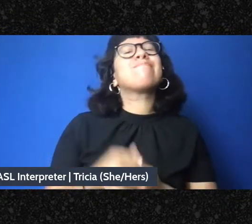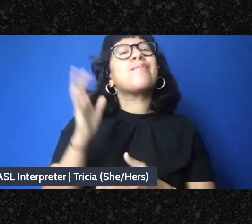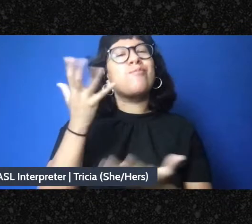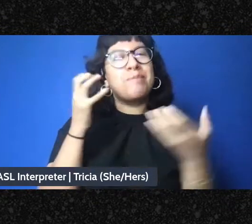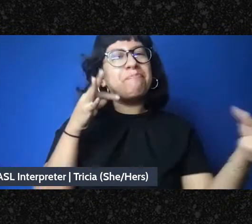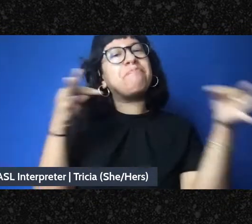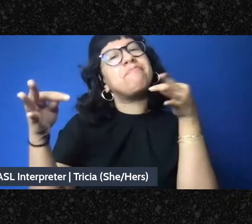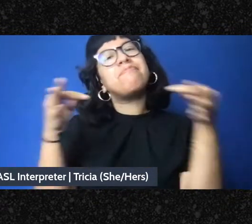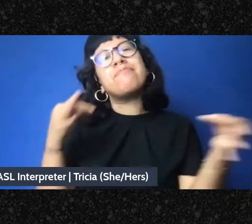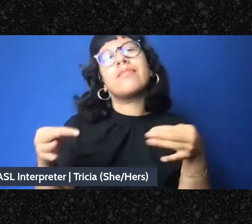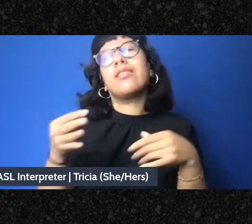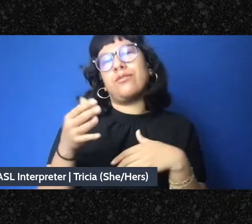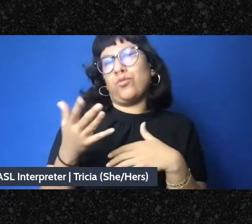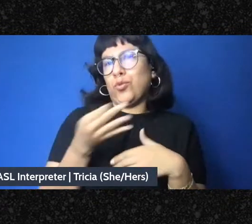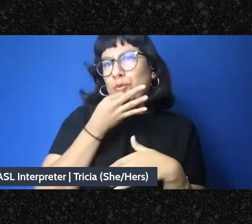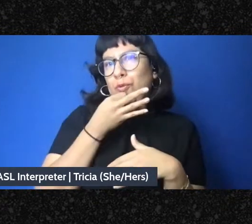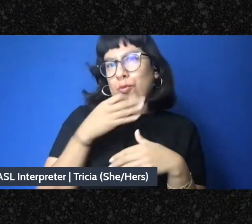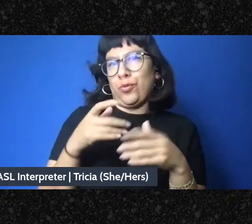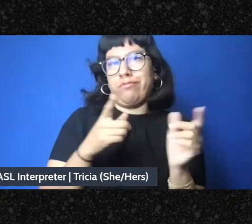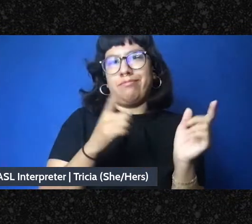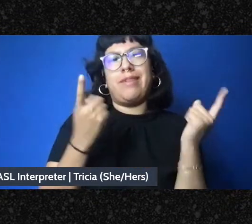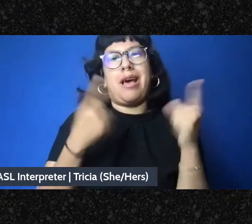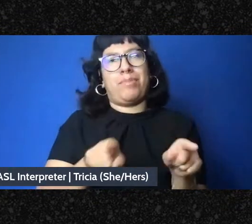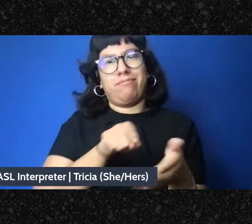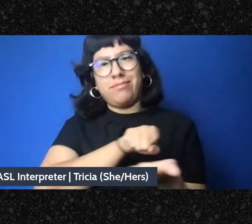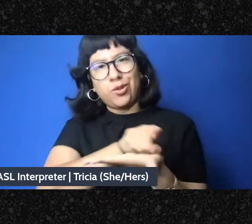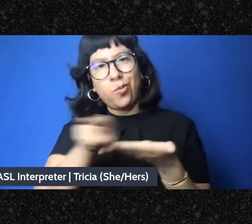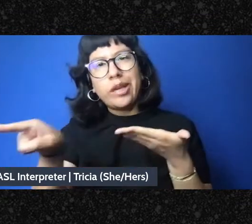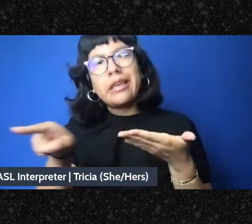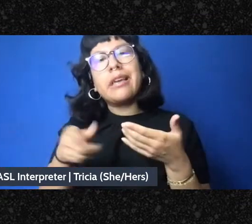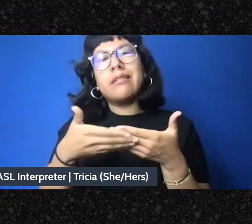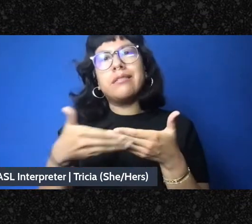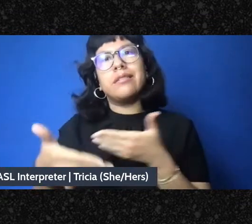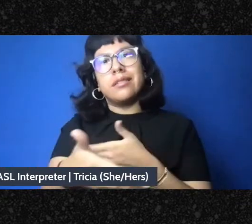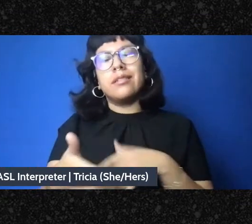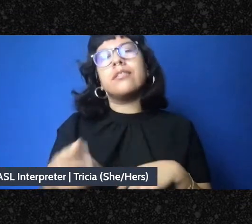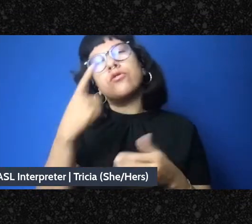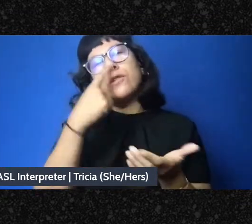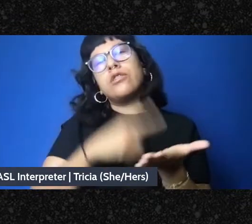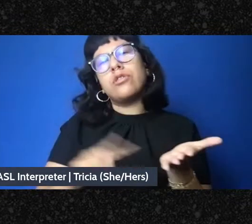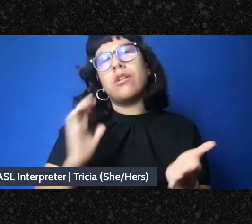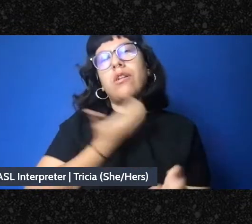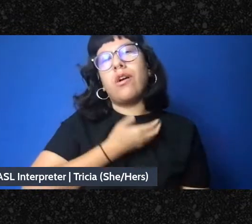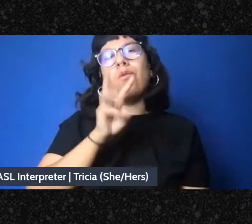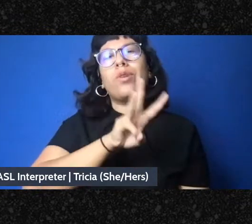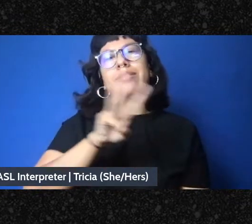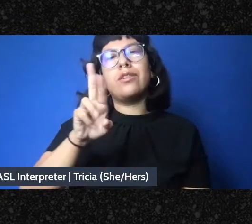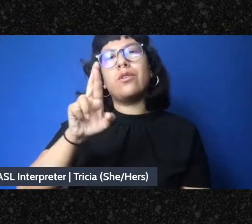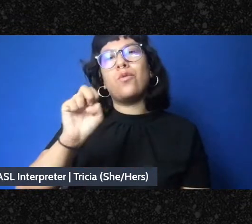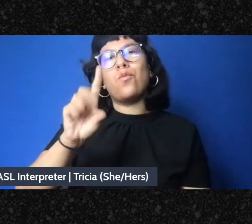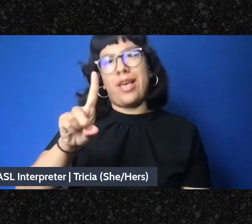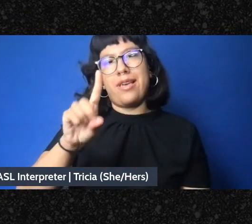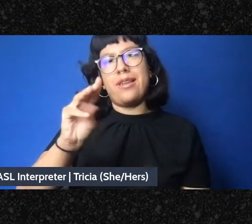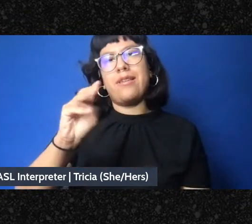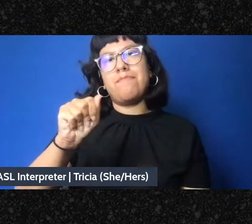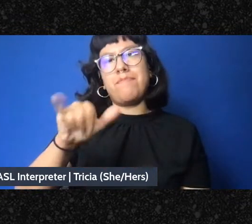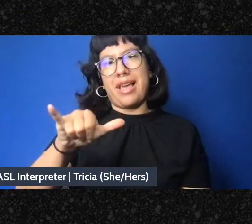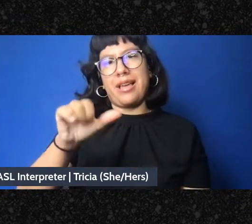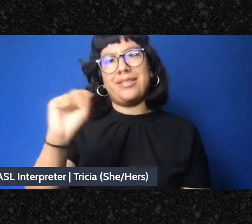on what's coming up in the next few days, which, of course, you can find on our website, redmayseattle.org.